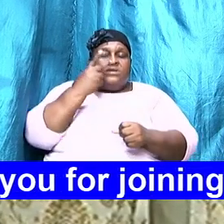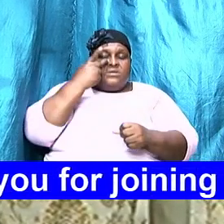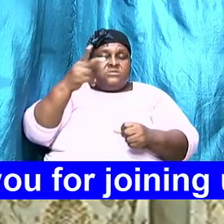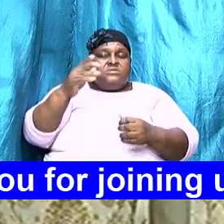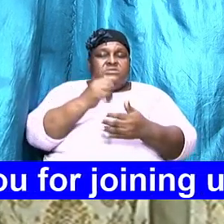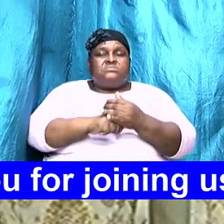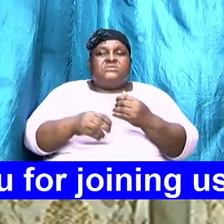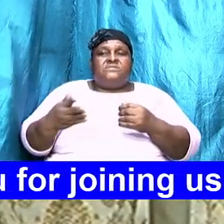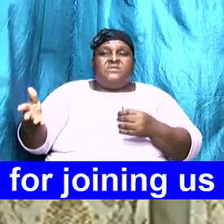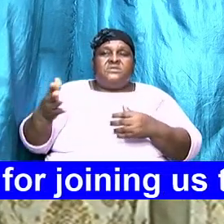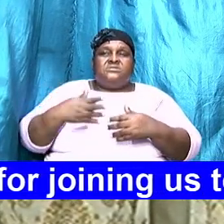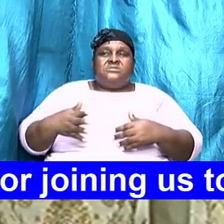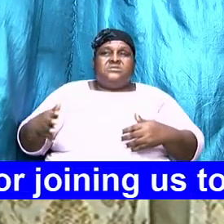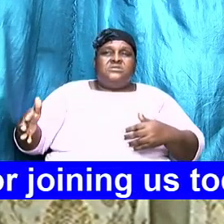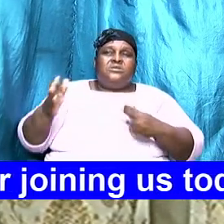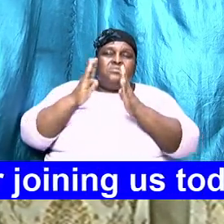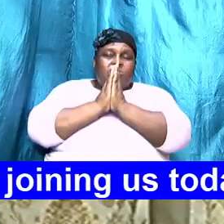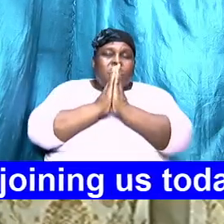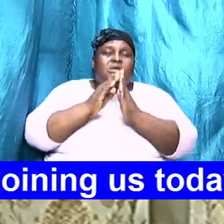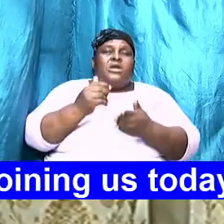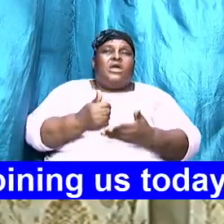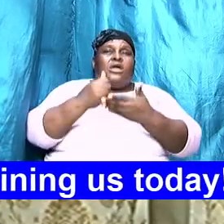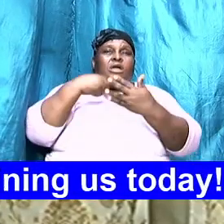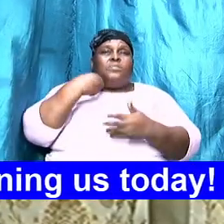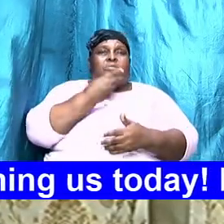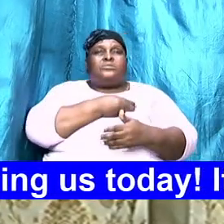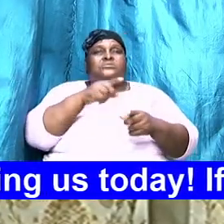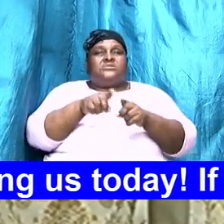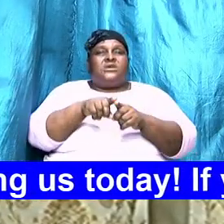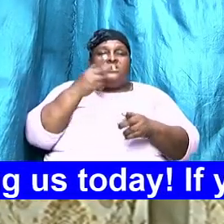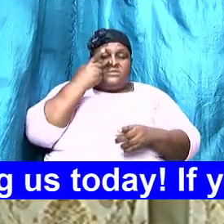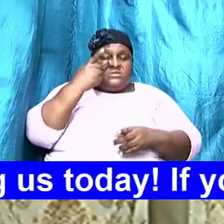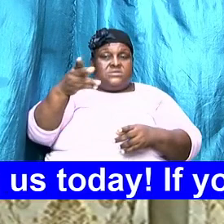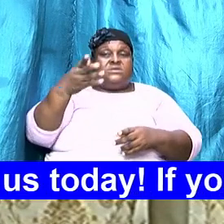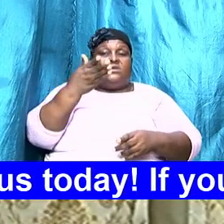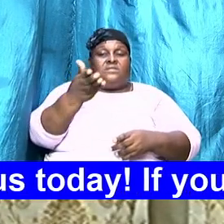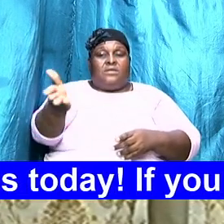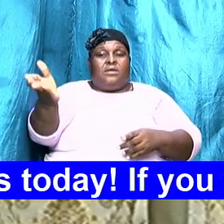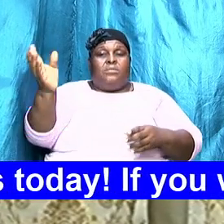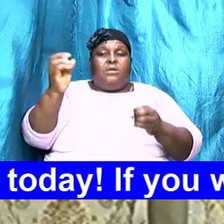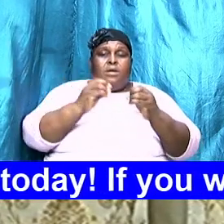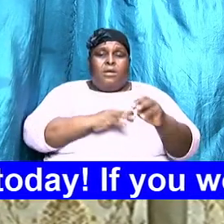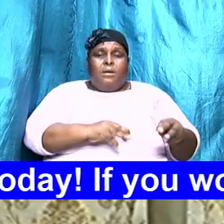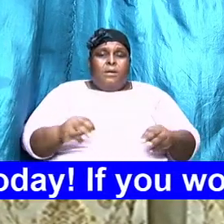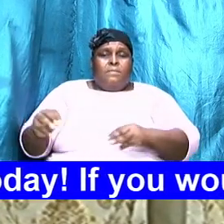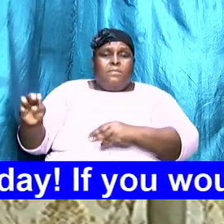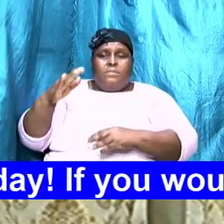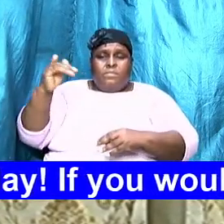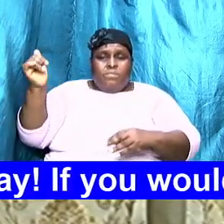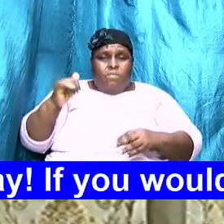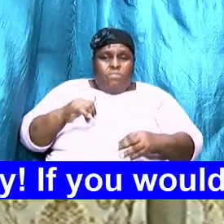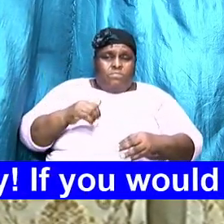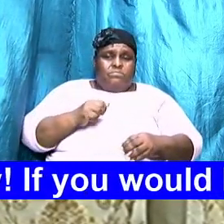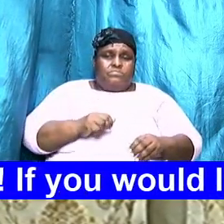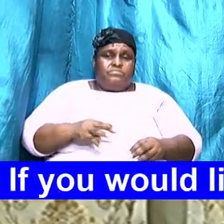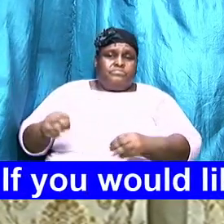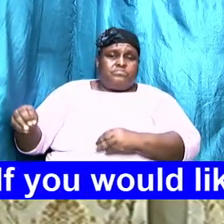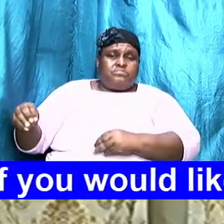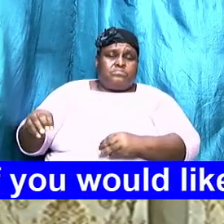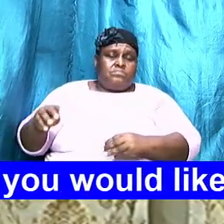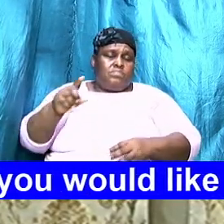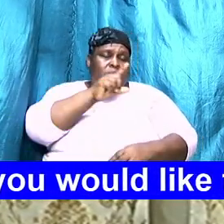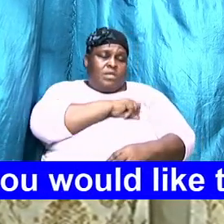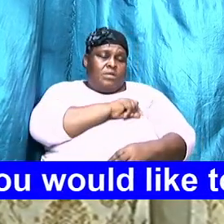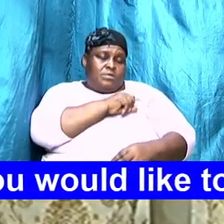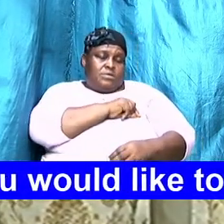of these things and I pray that you will help us as we see them as we are moved by them as we become convicted